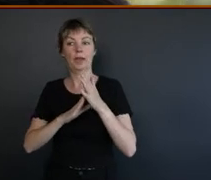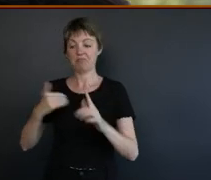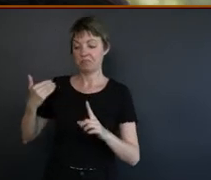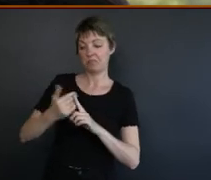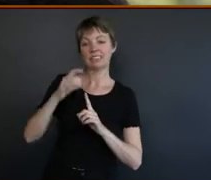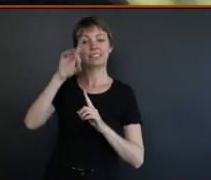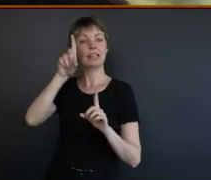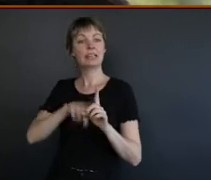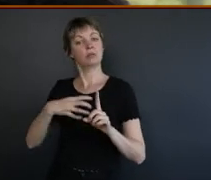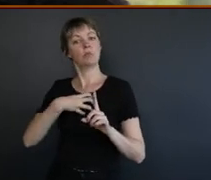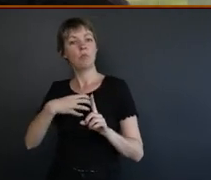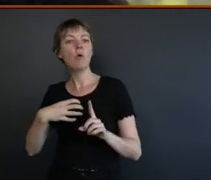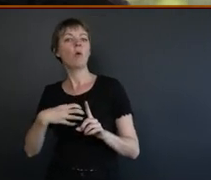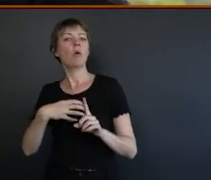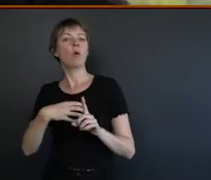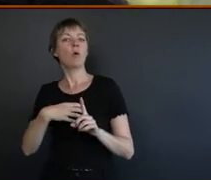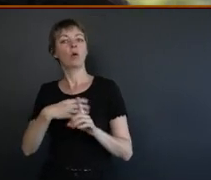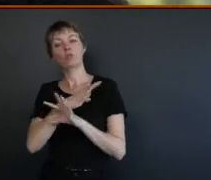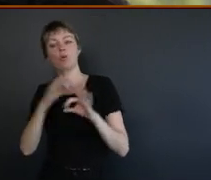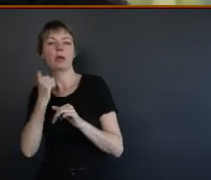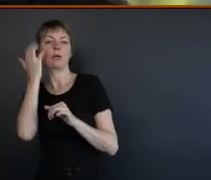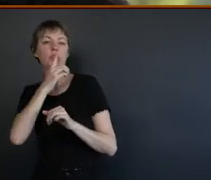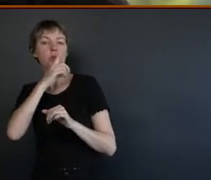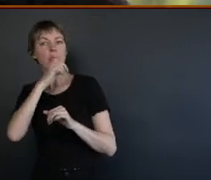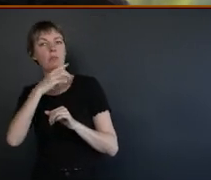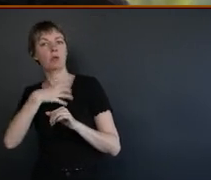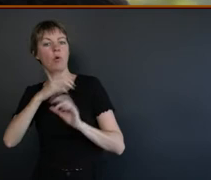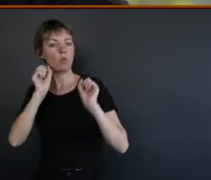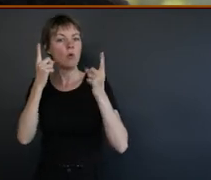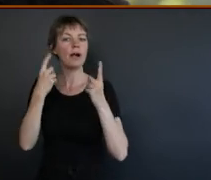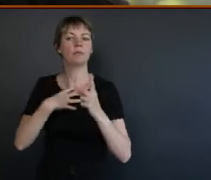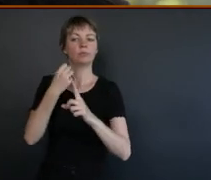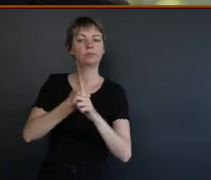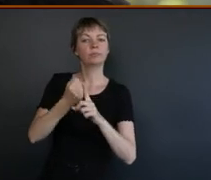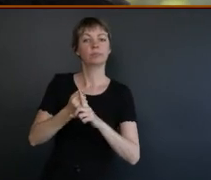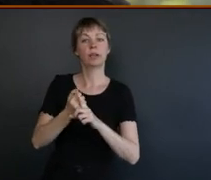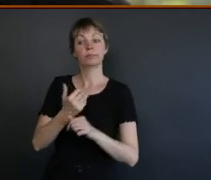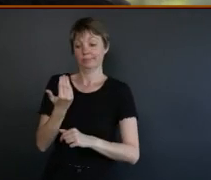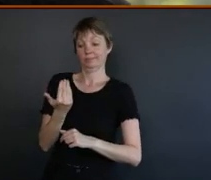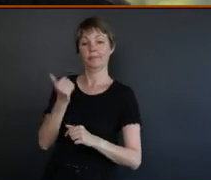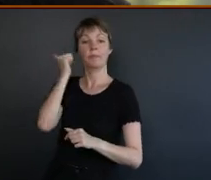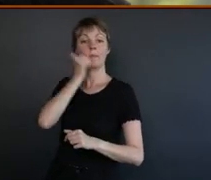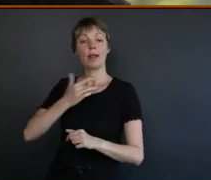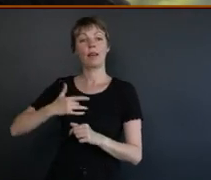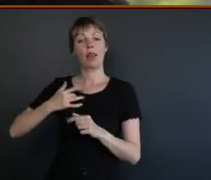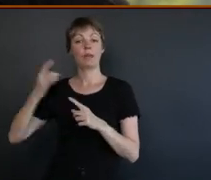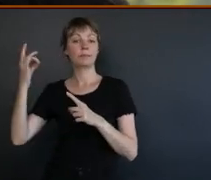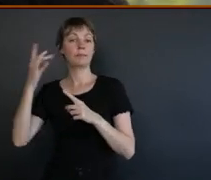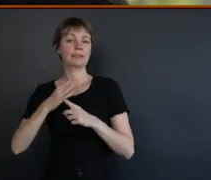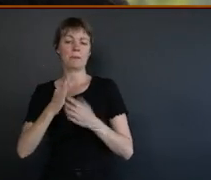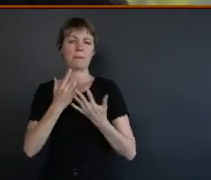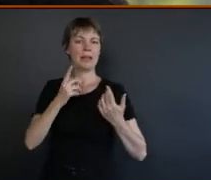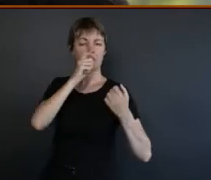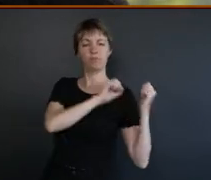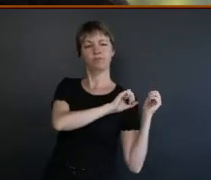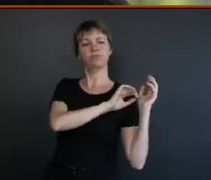people. Just Black Lives Matter protests last year, you know, here in Sydney, there were close to 80,000 people mobilising on the streets, calling for, you